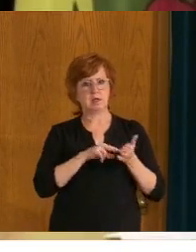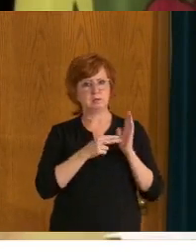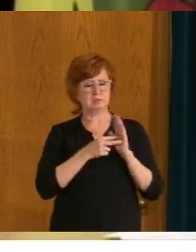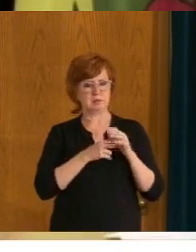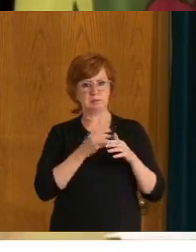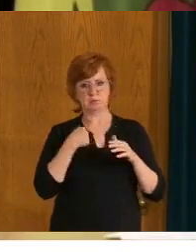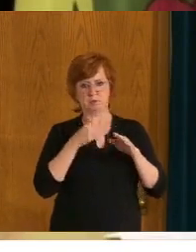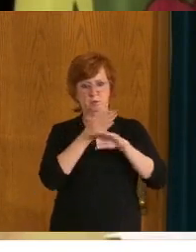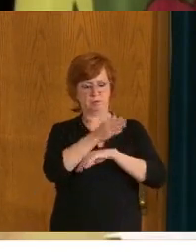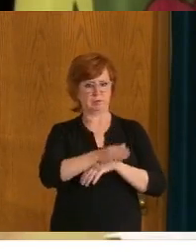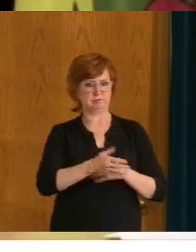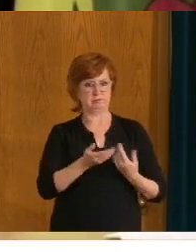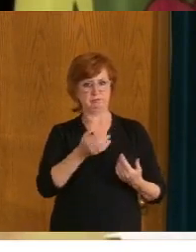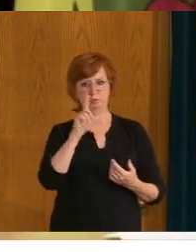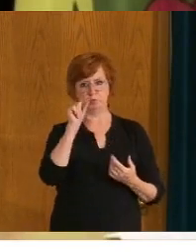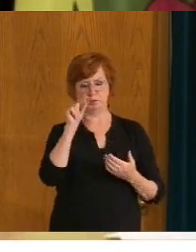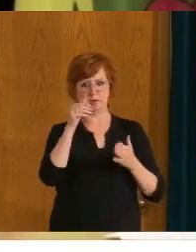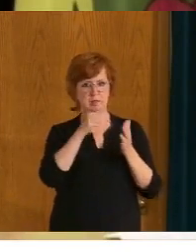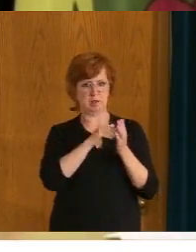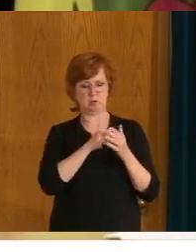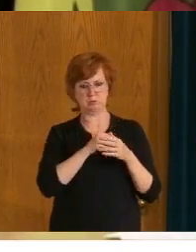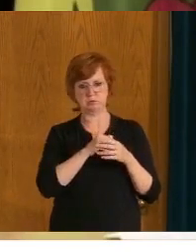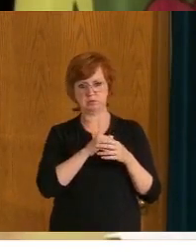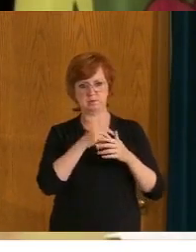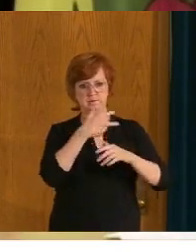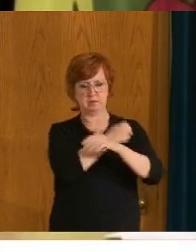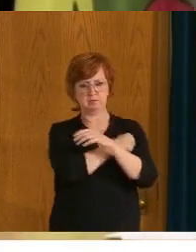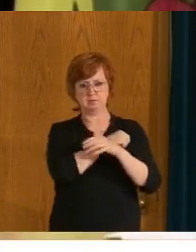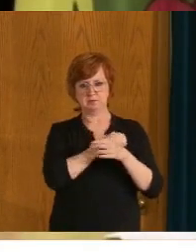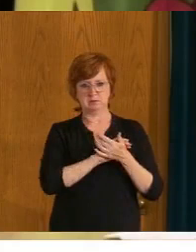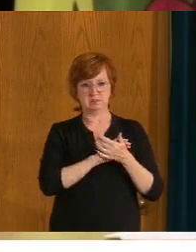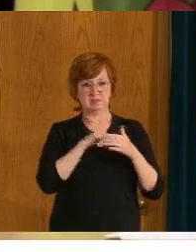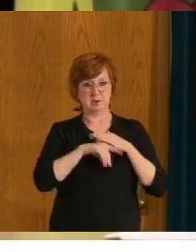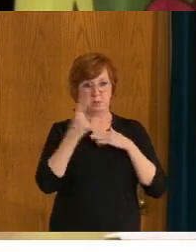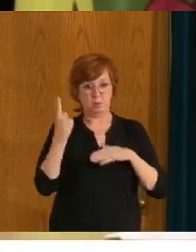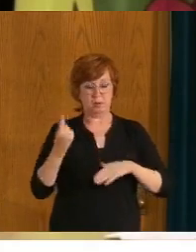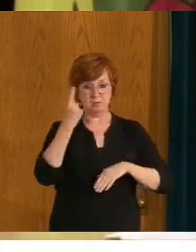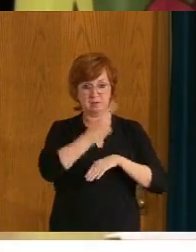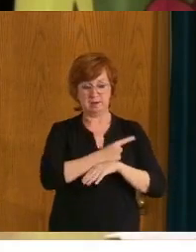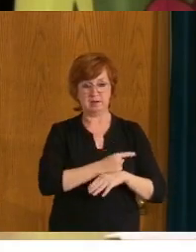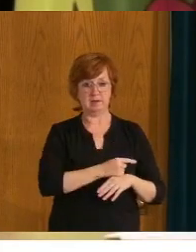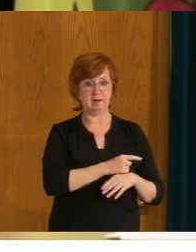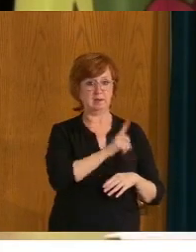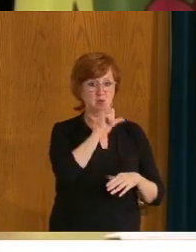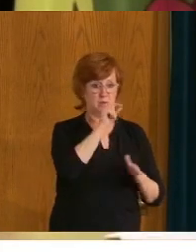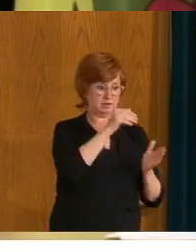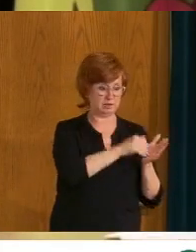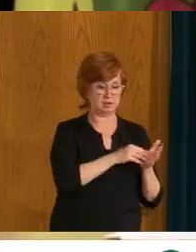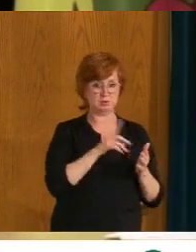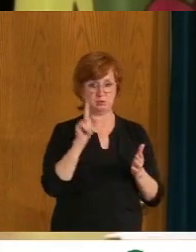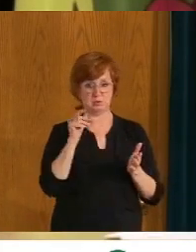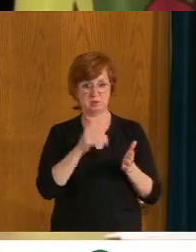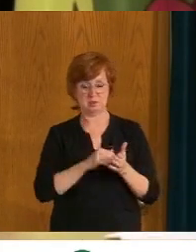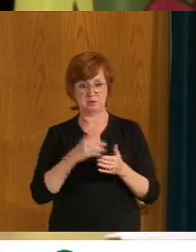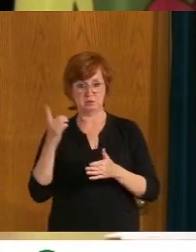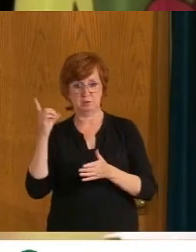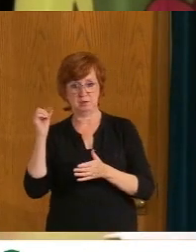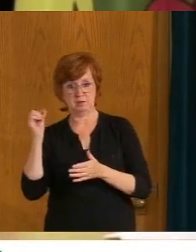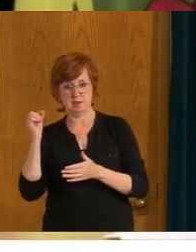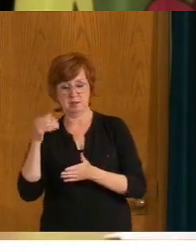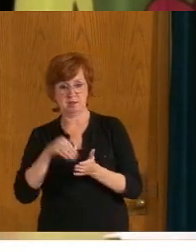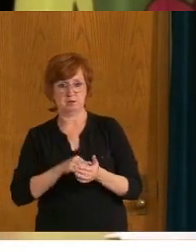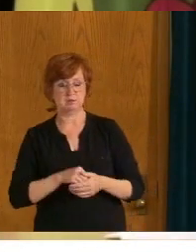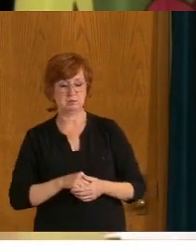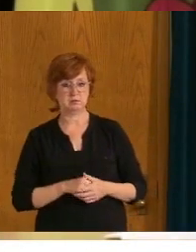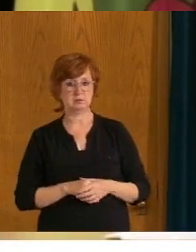plus, uh, vaccination numbers, um, you know, in multiple days, uh, over the, over the course of a, of a week. Um,